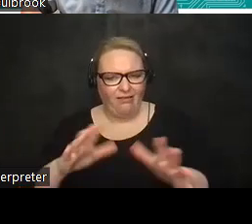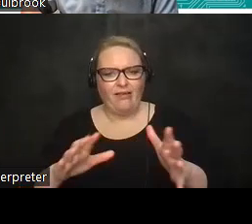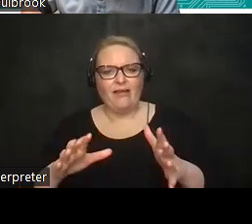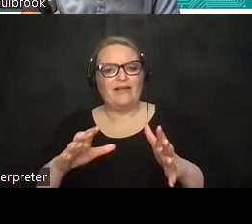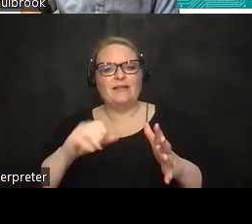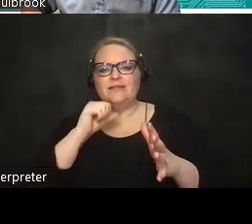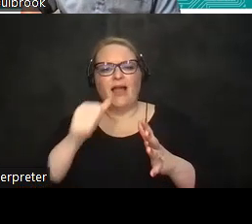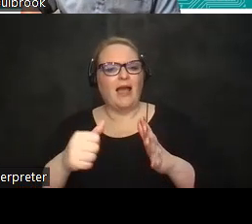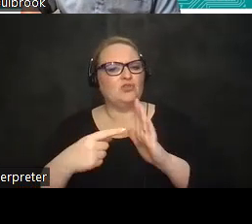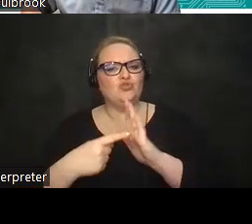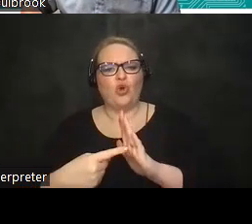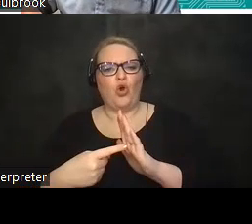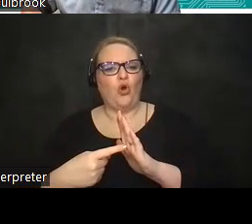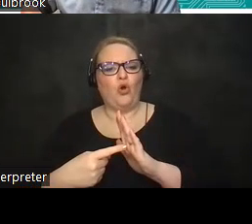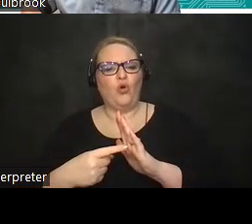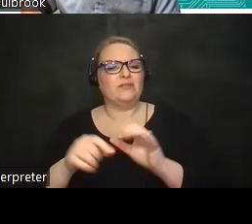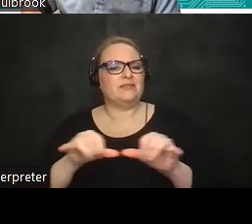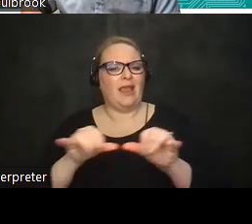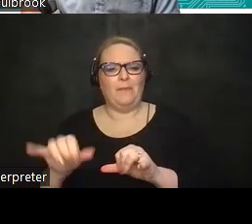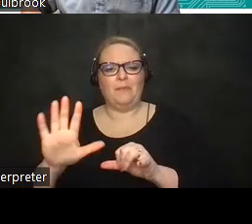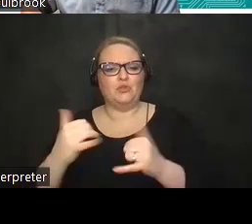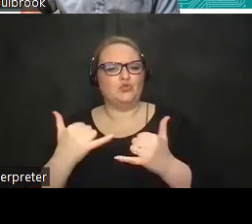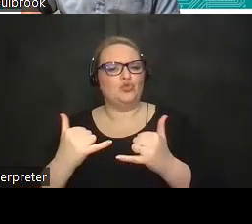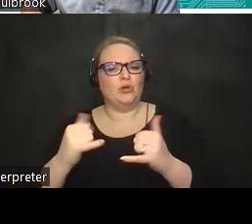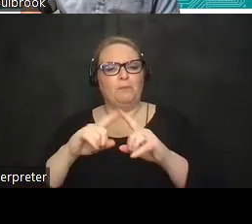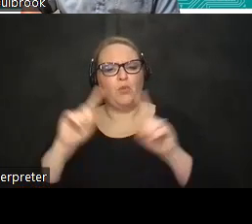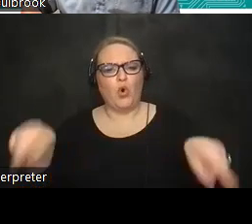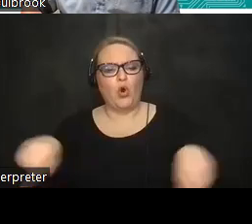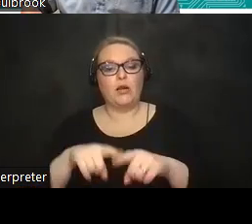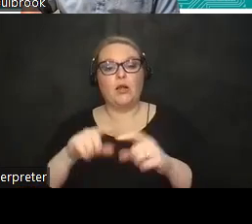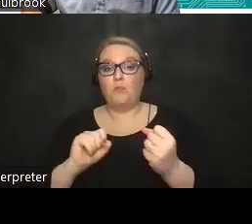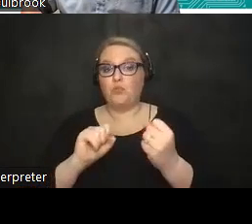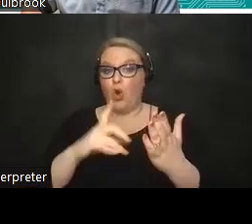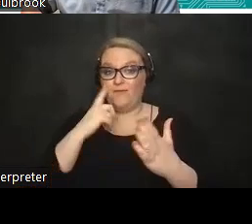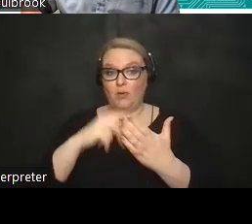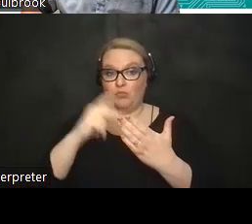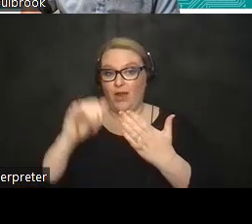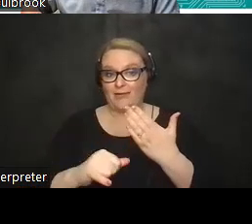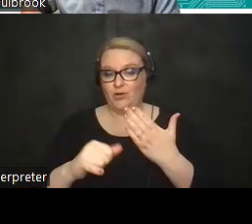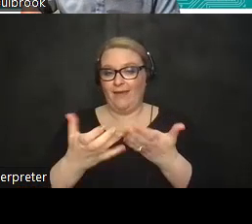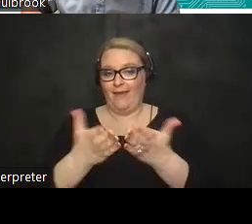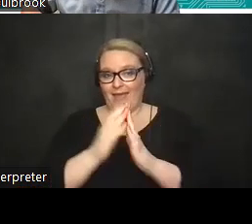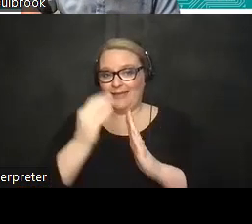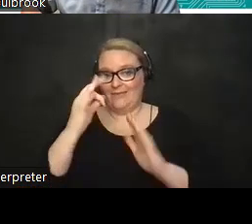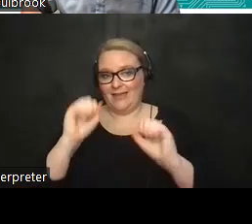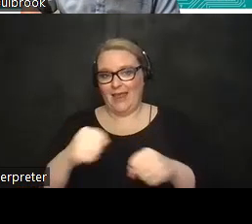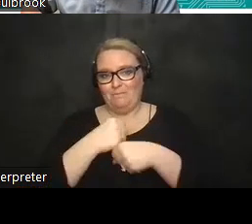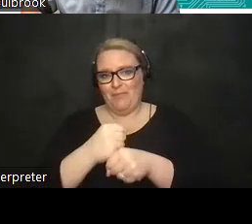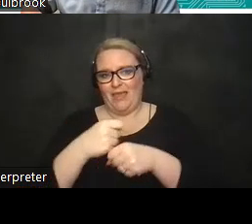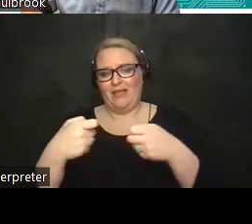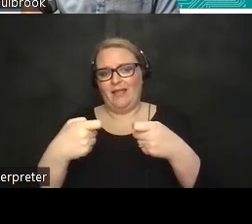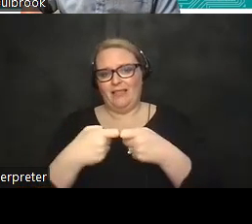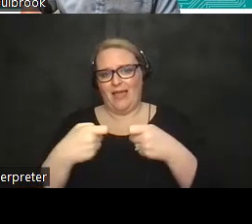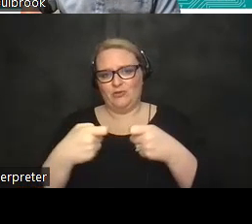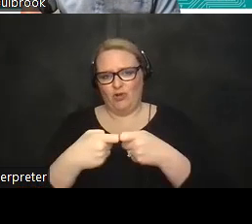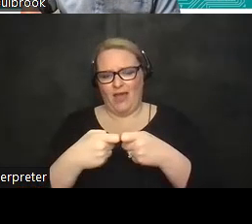board and so the original project was to ask me whether i could actually build an electronic version of the bliss